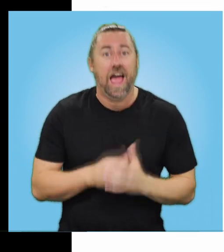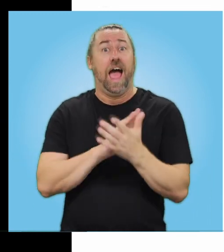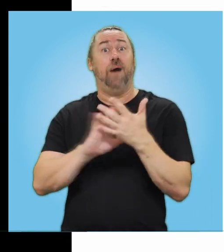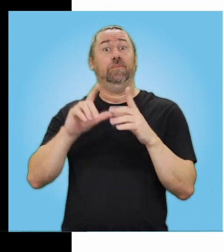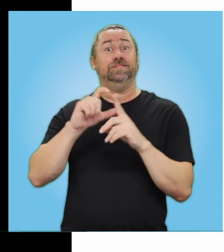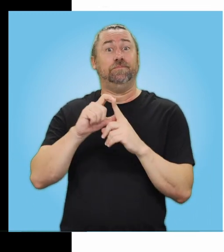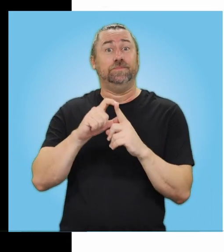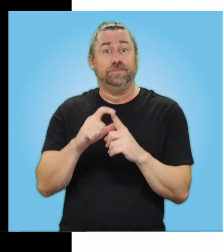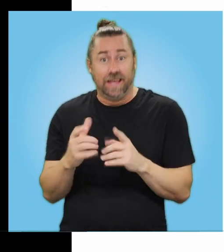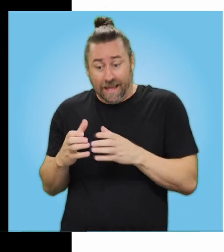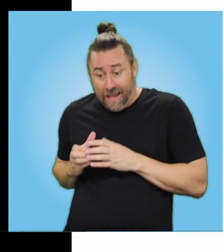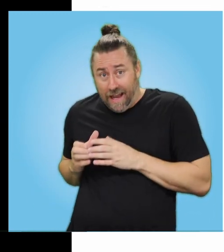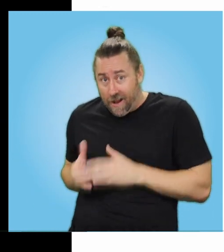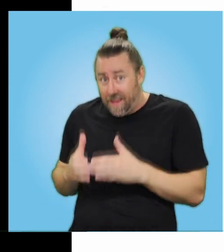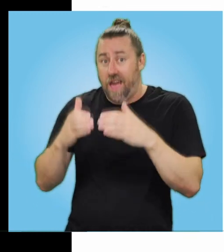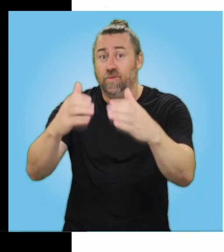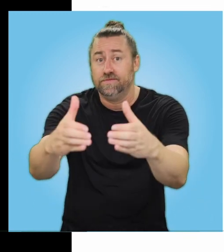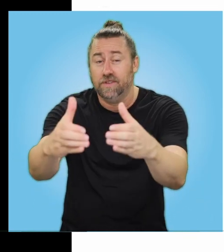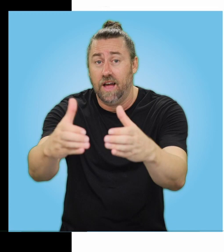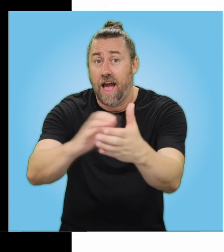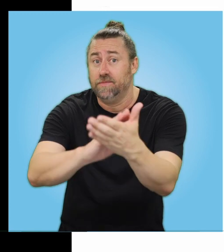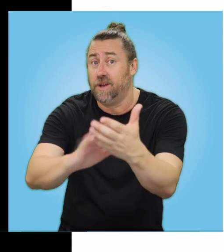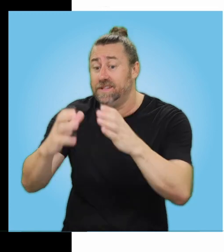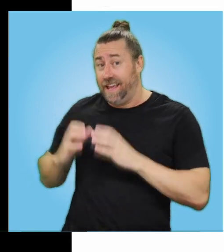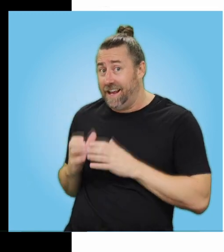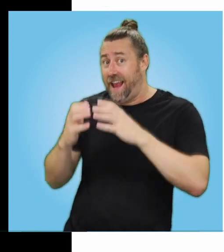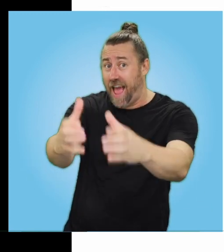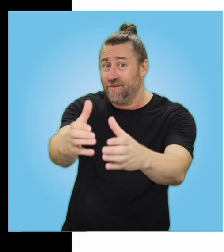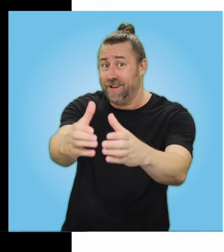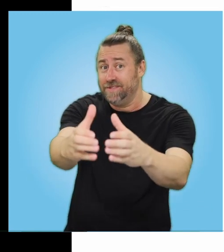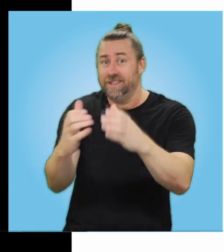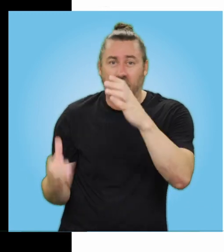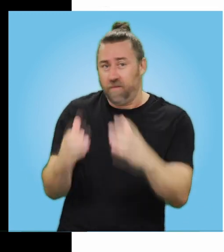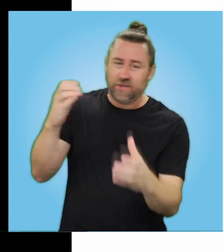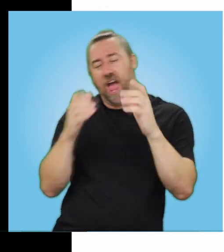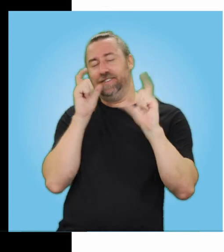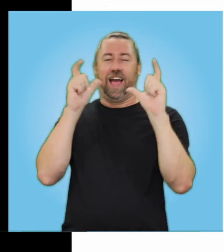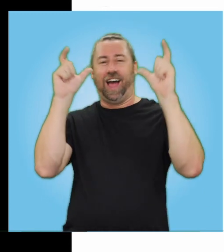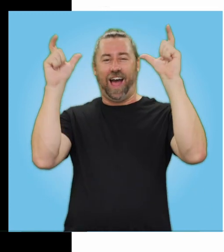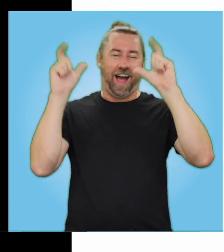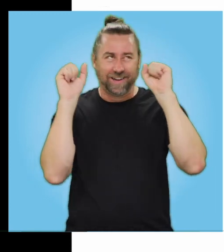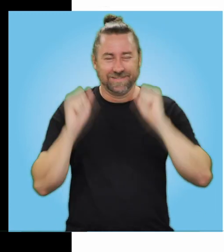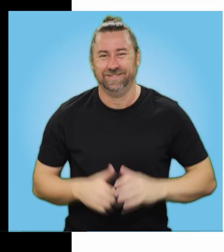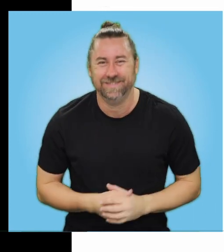Humpty Dumpty In, Humpty Dumpty Out. Humpty Dumpty In and Out, Humpty Dumpty Have a Shout!